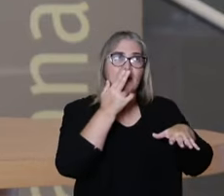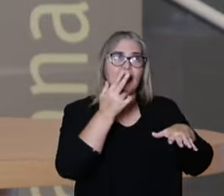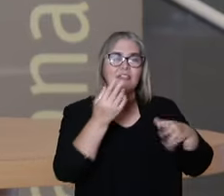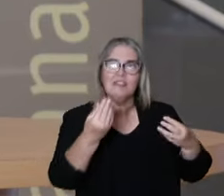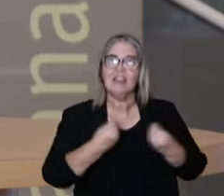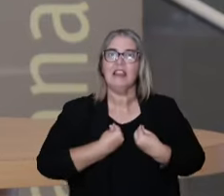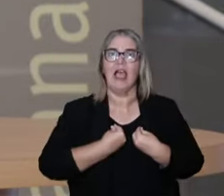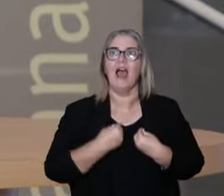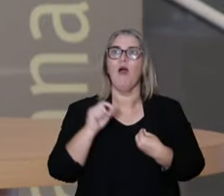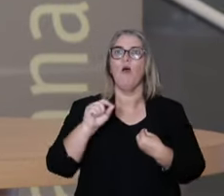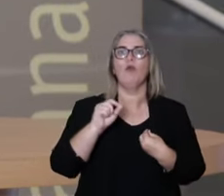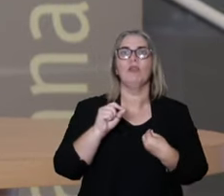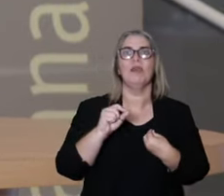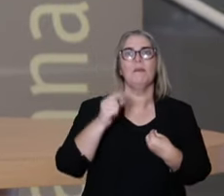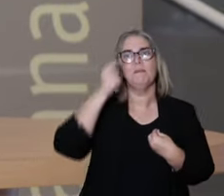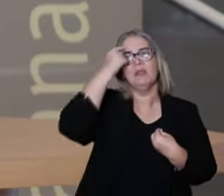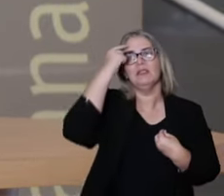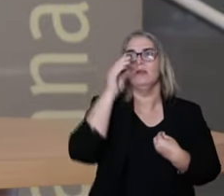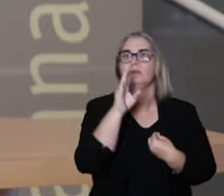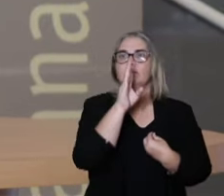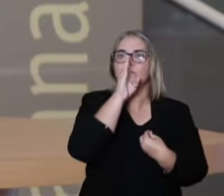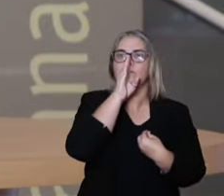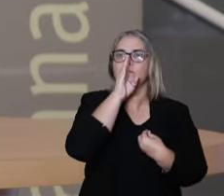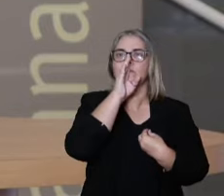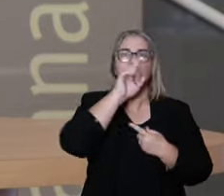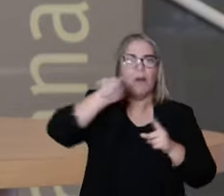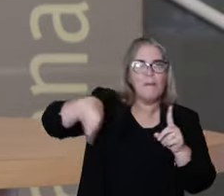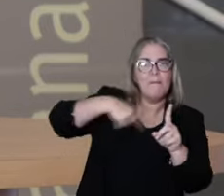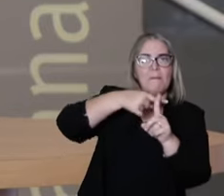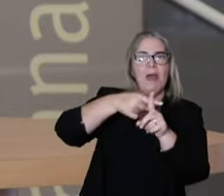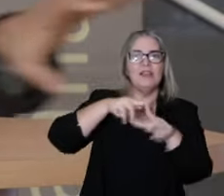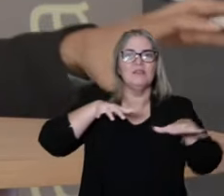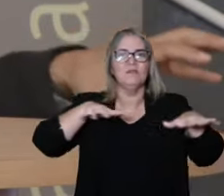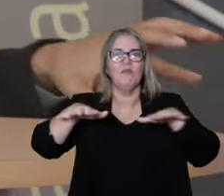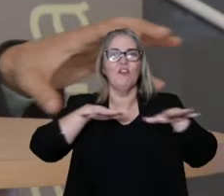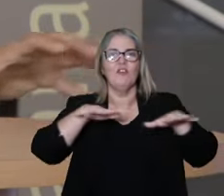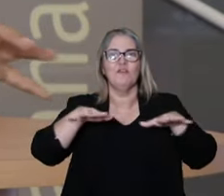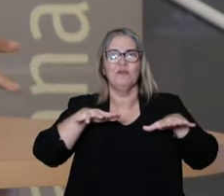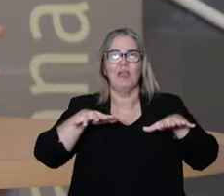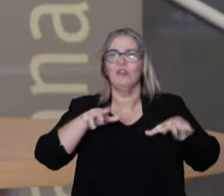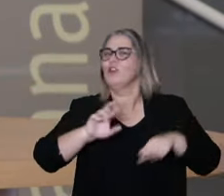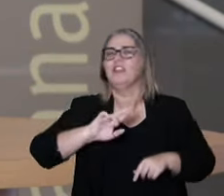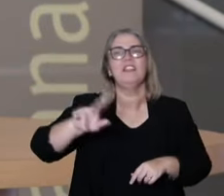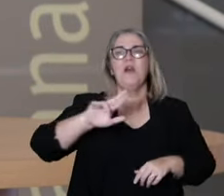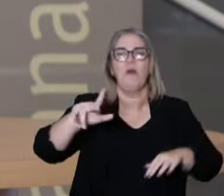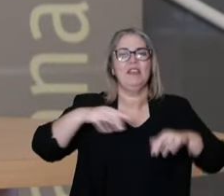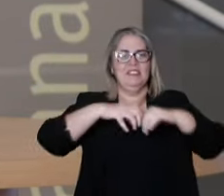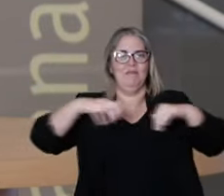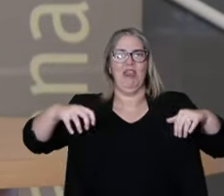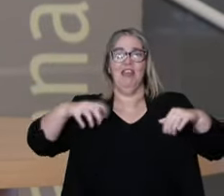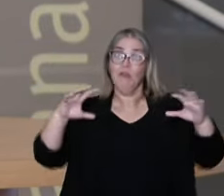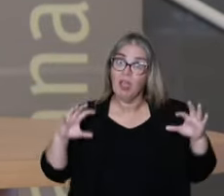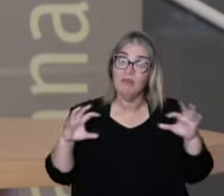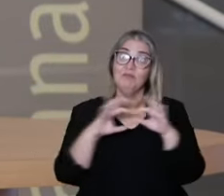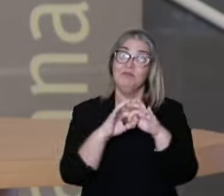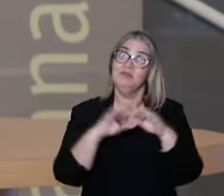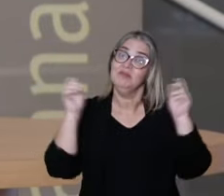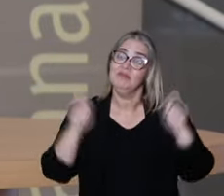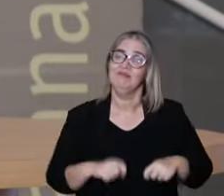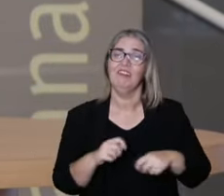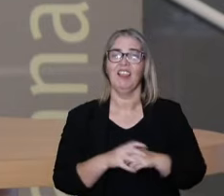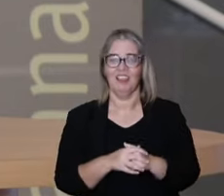provokes us with the idea that movement and meditation don't necessarily